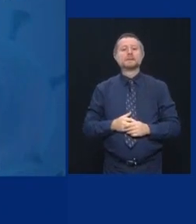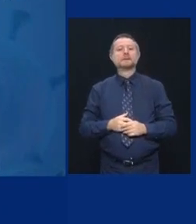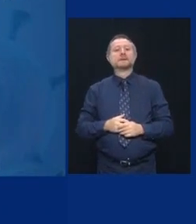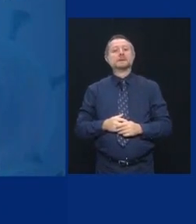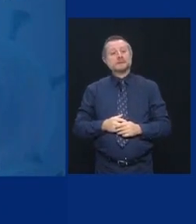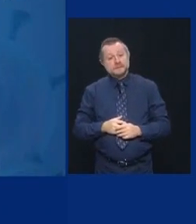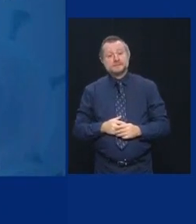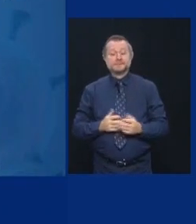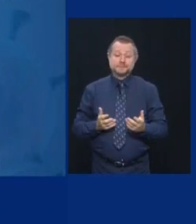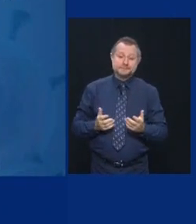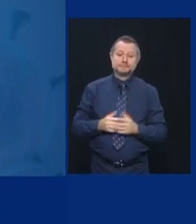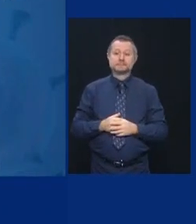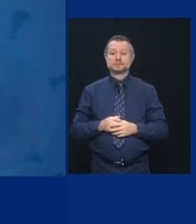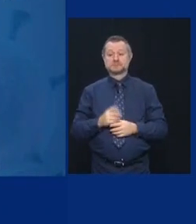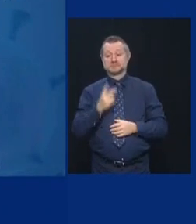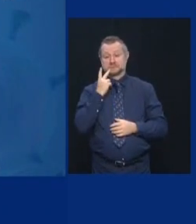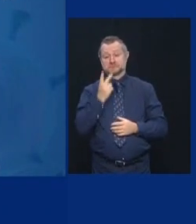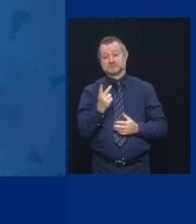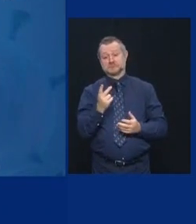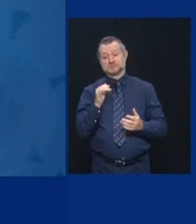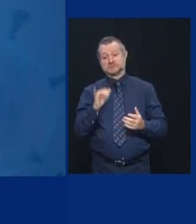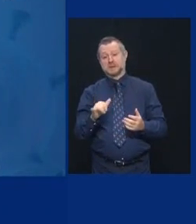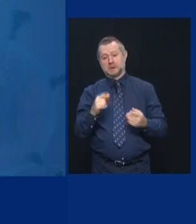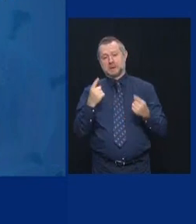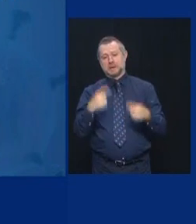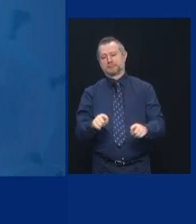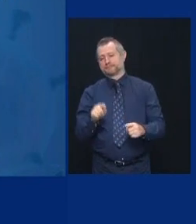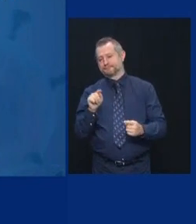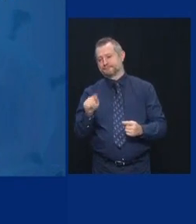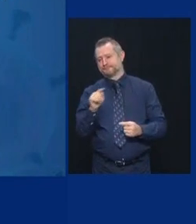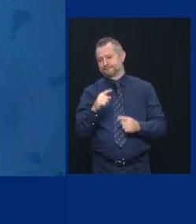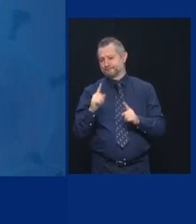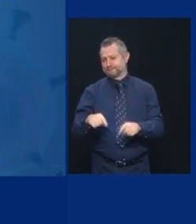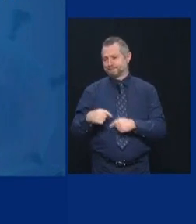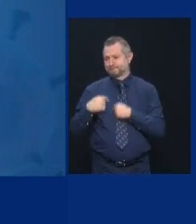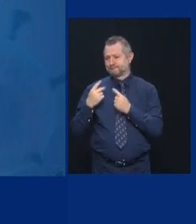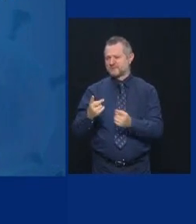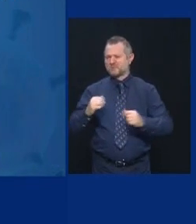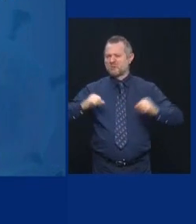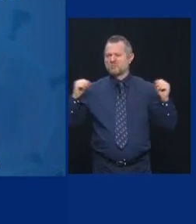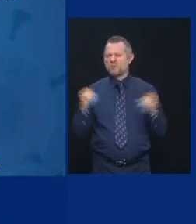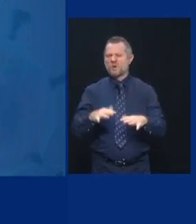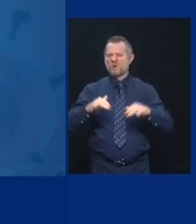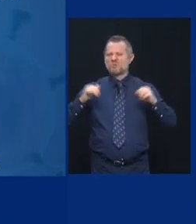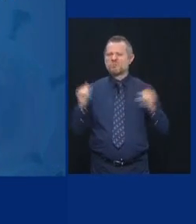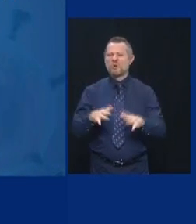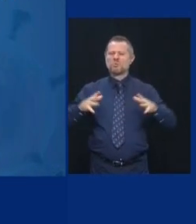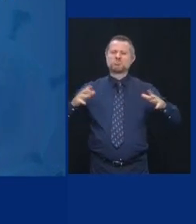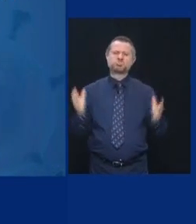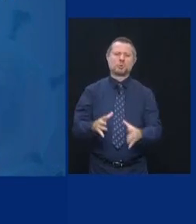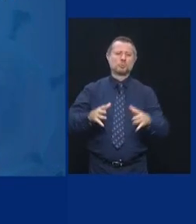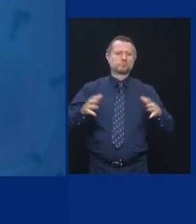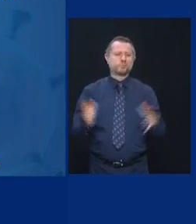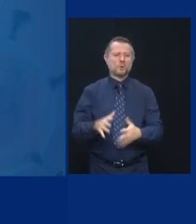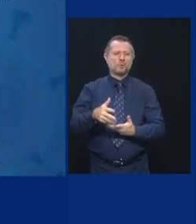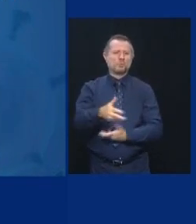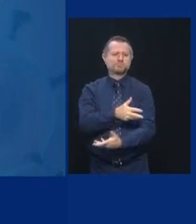have been mass gatherings going on in concert